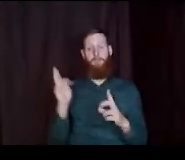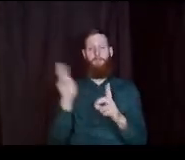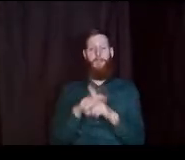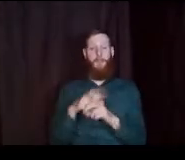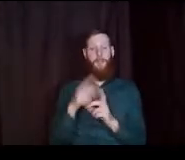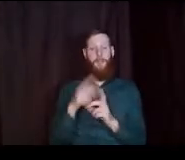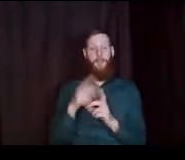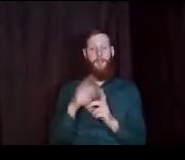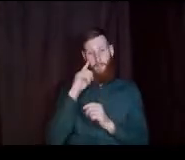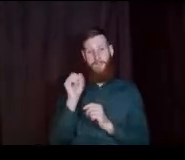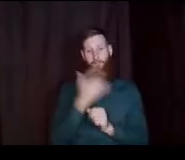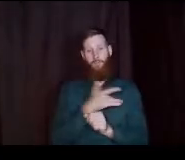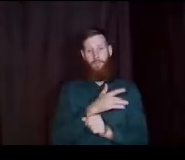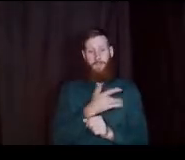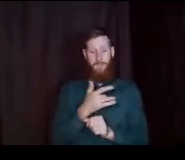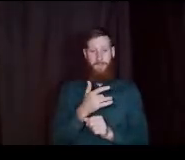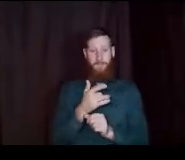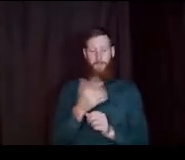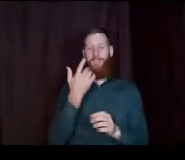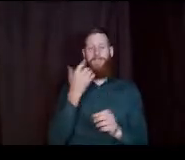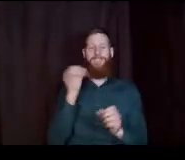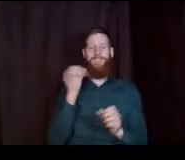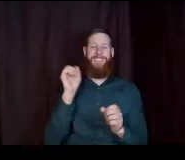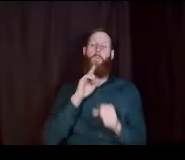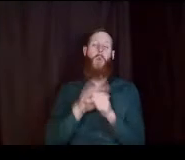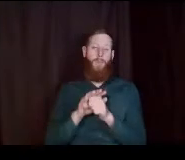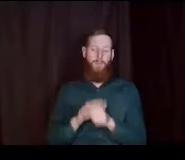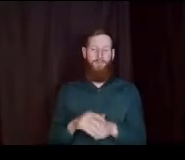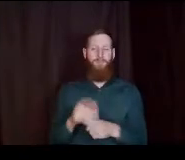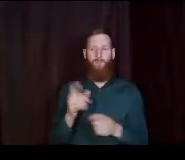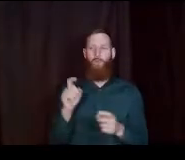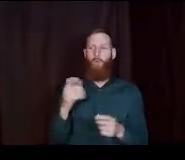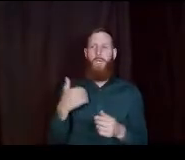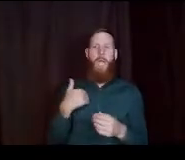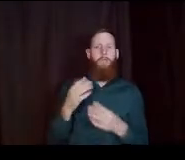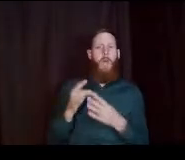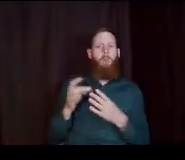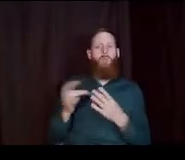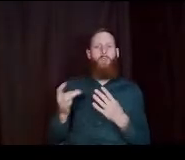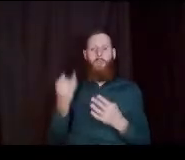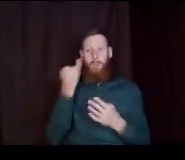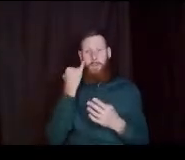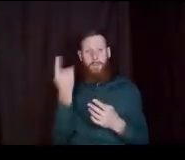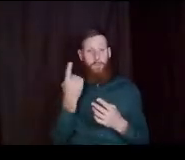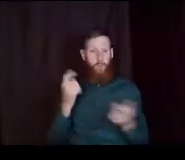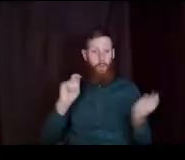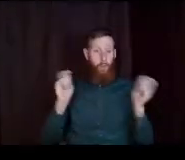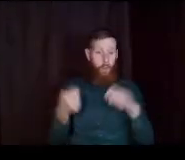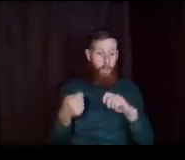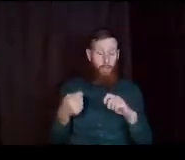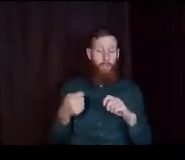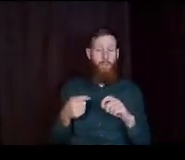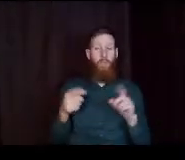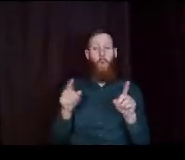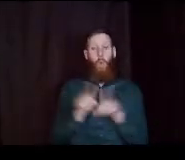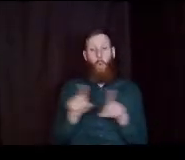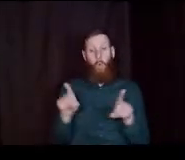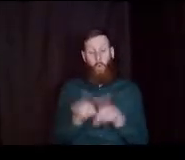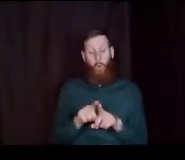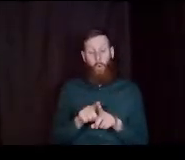for Seattle promise anyway. just so you have that as an option. should something change. as well as.